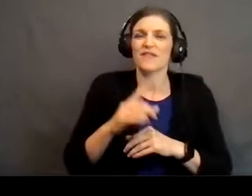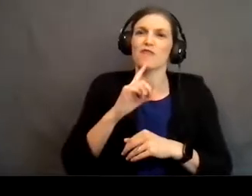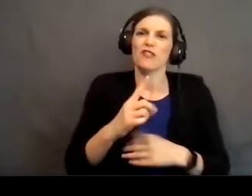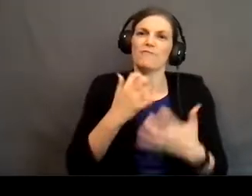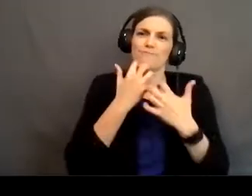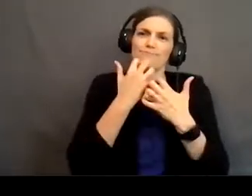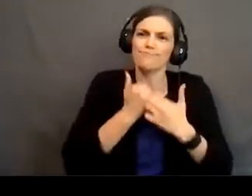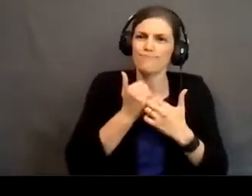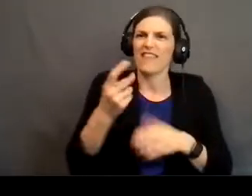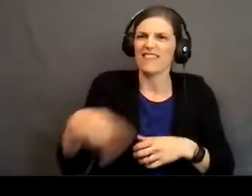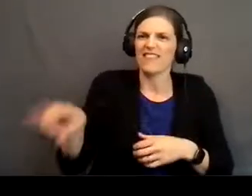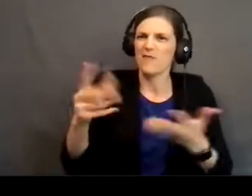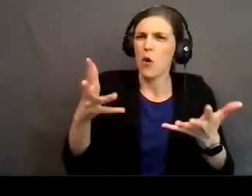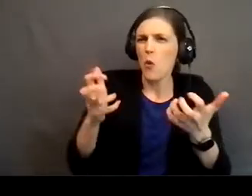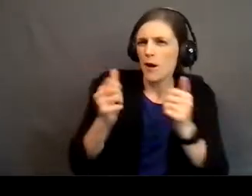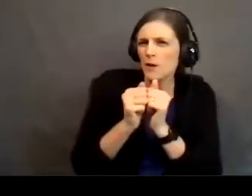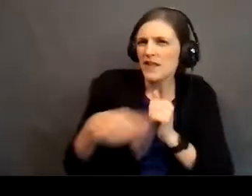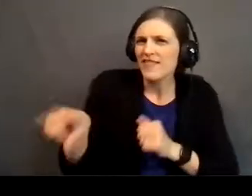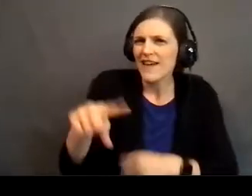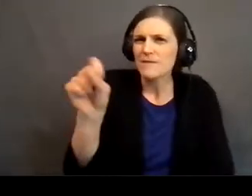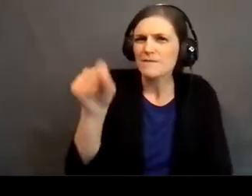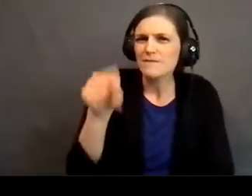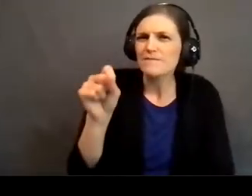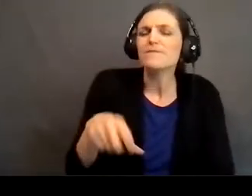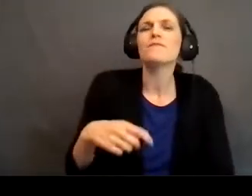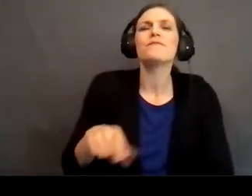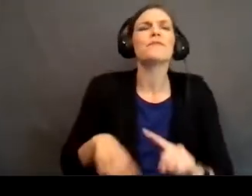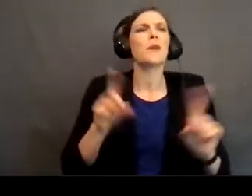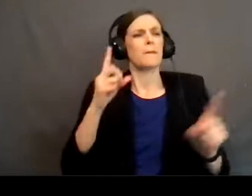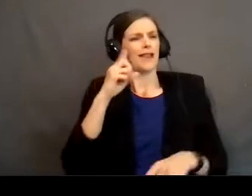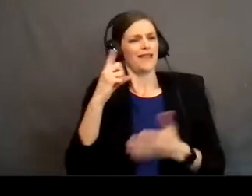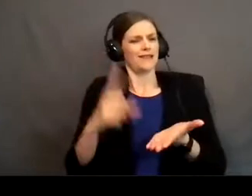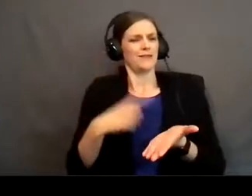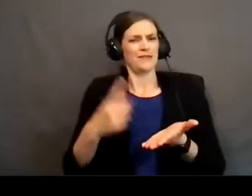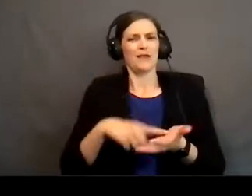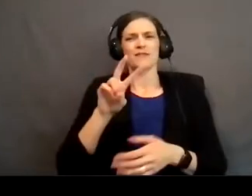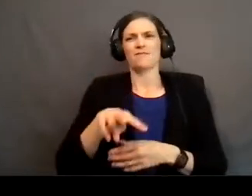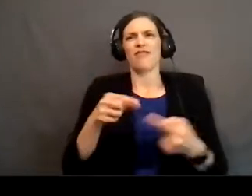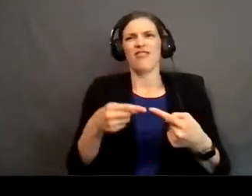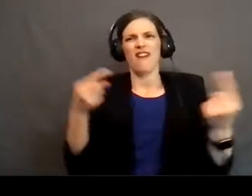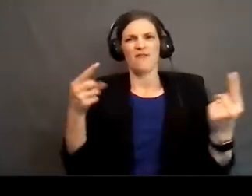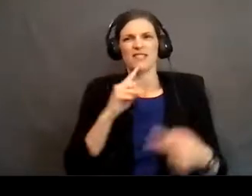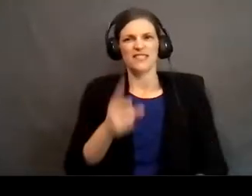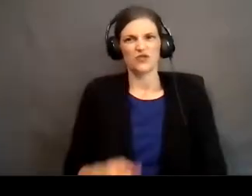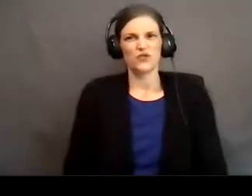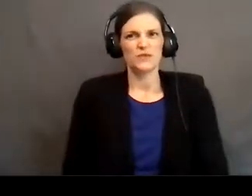of them and I want to be with them. And I think that's beautiful. But I think sometimes the flip side of that is true.